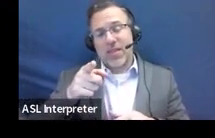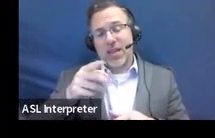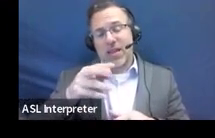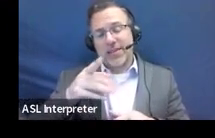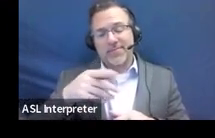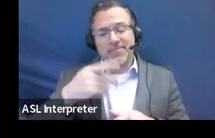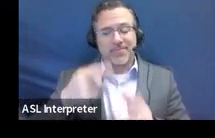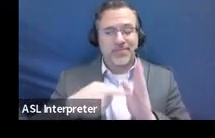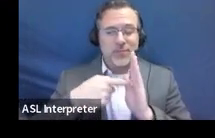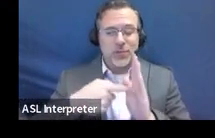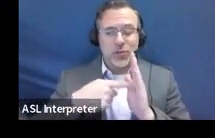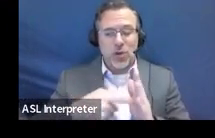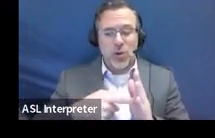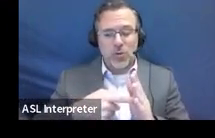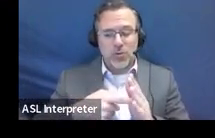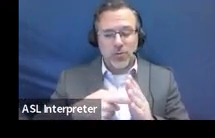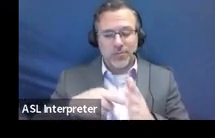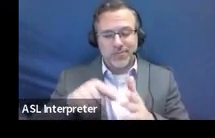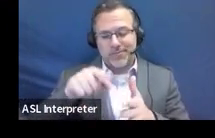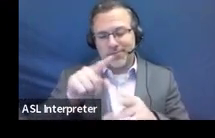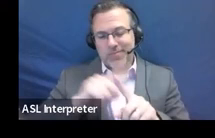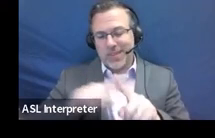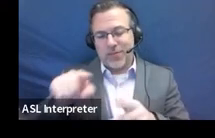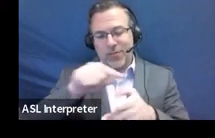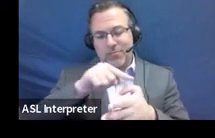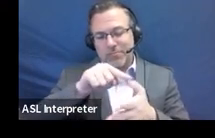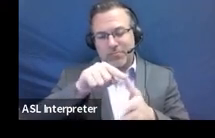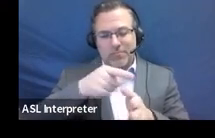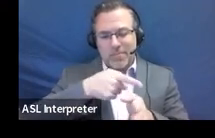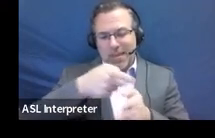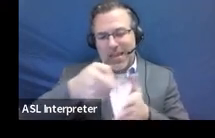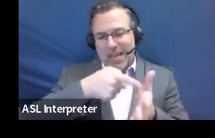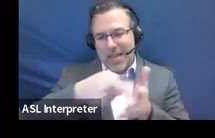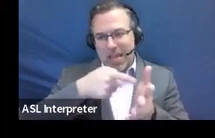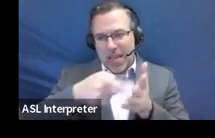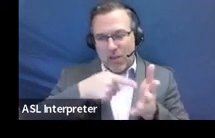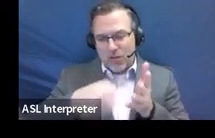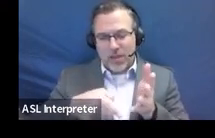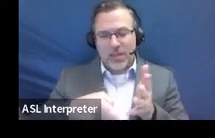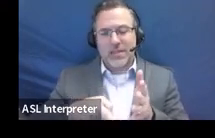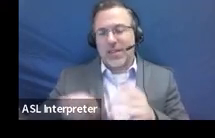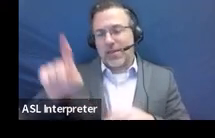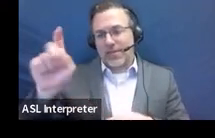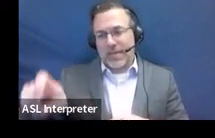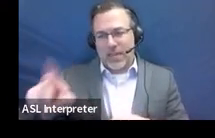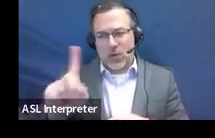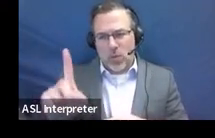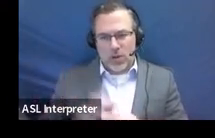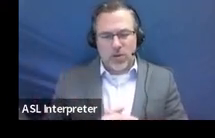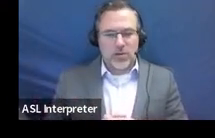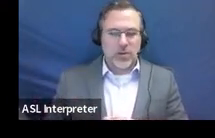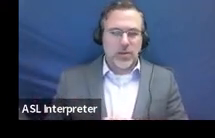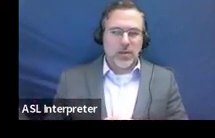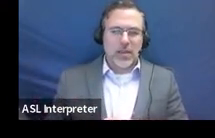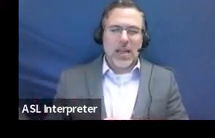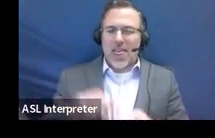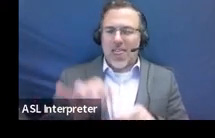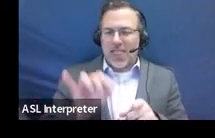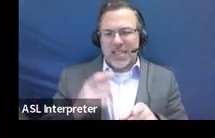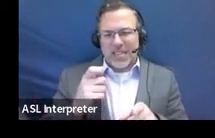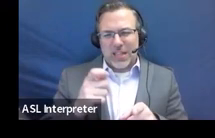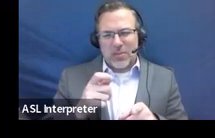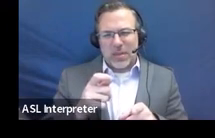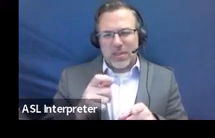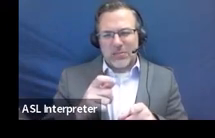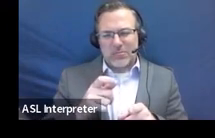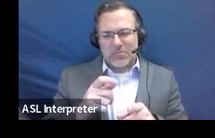deficit or areas of need. So just making sure you check the correct box because the wording is a little funny. So this is